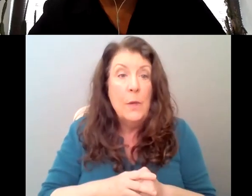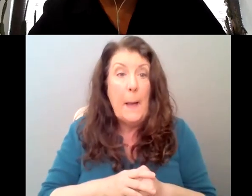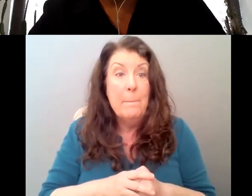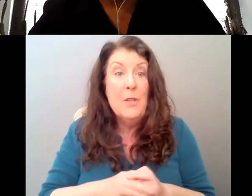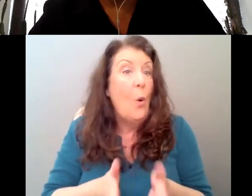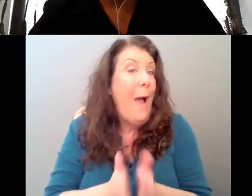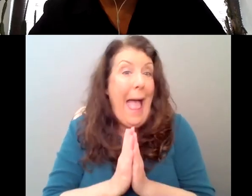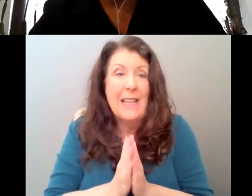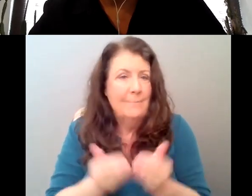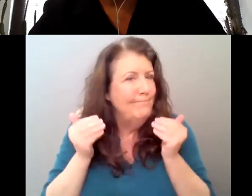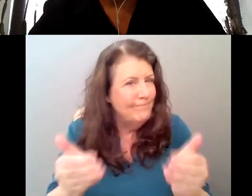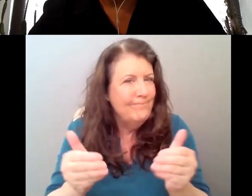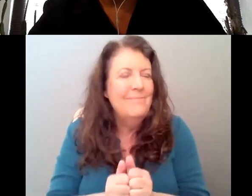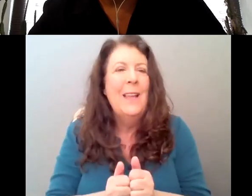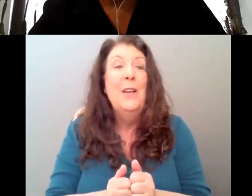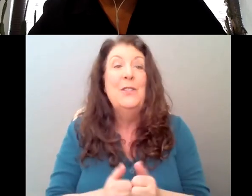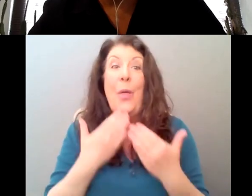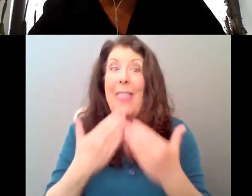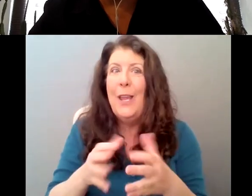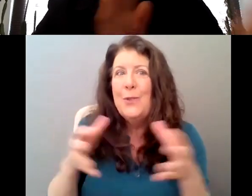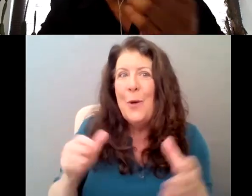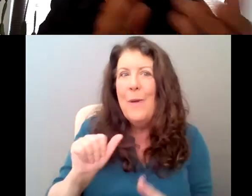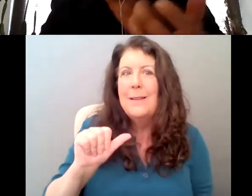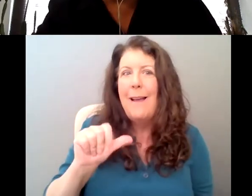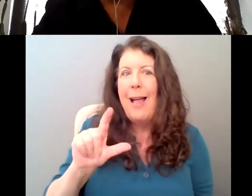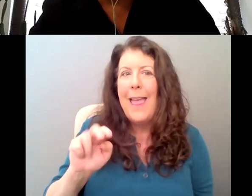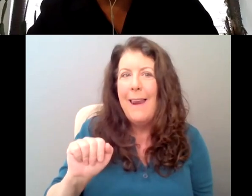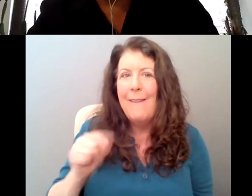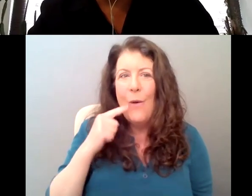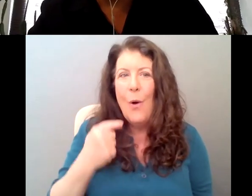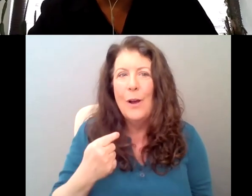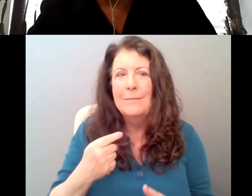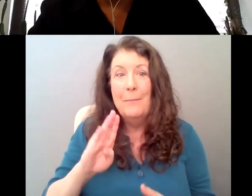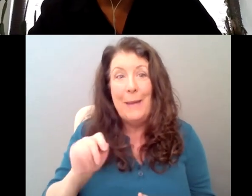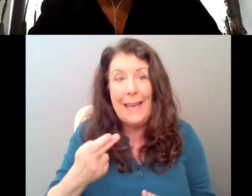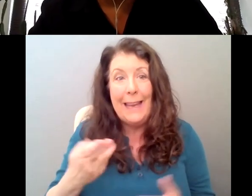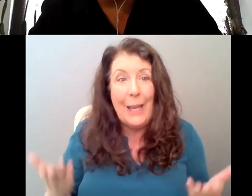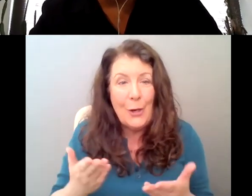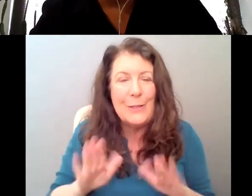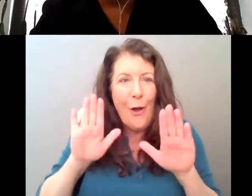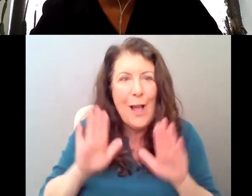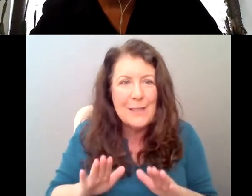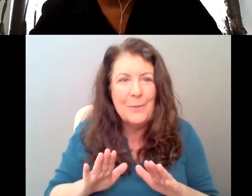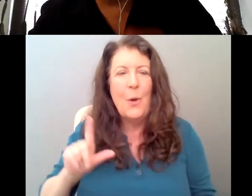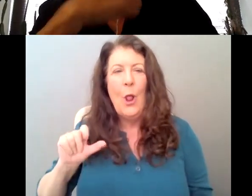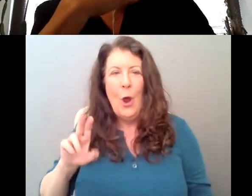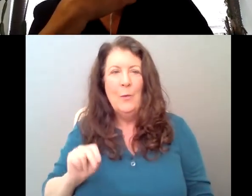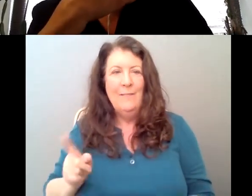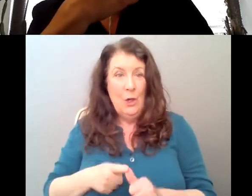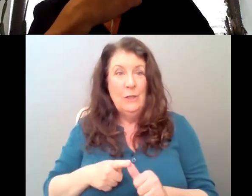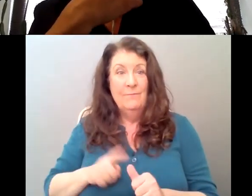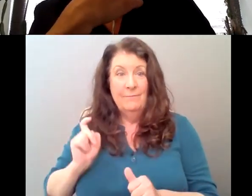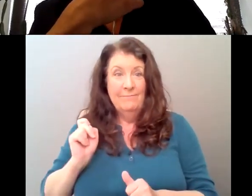that said, thank you so much, Elena, for being here. you. This is awesome. So I'll go ahead